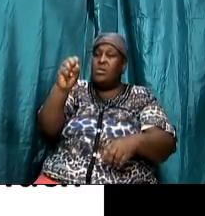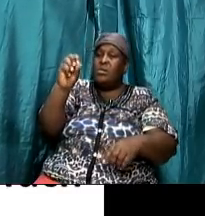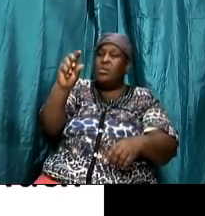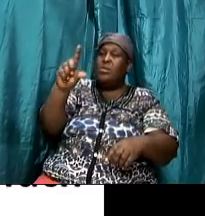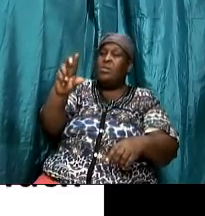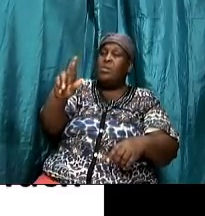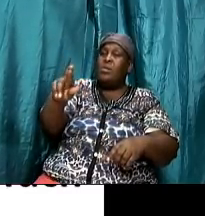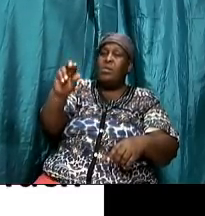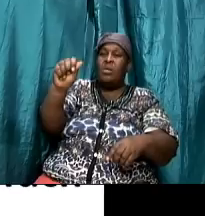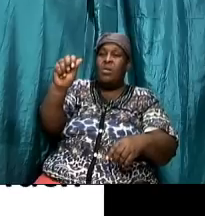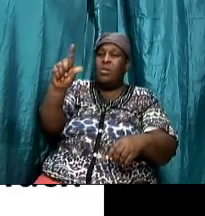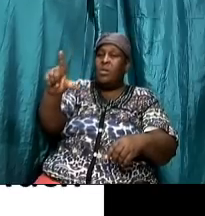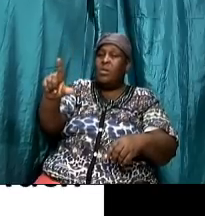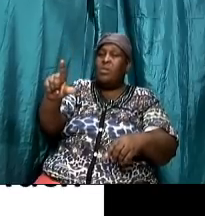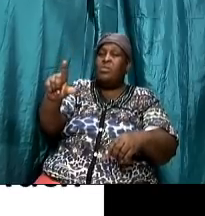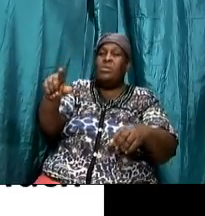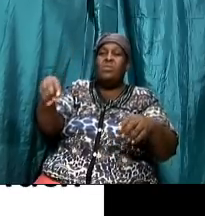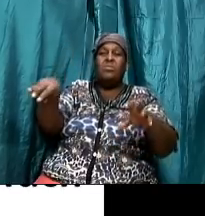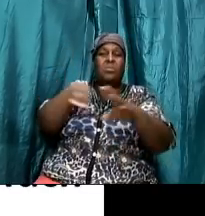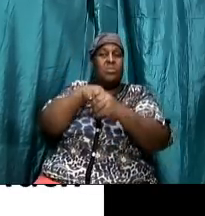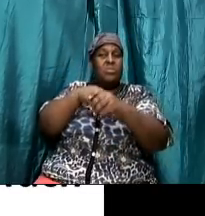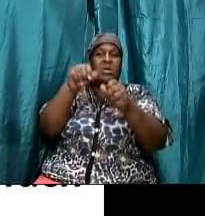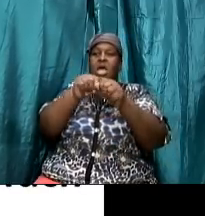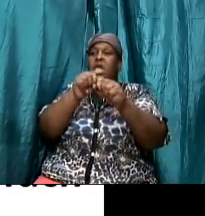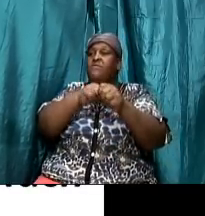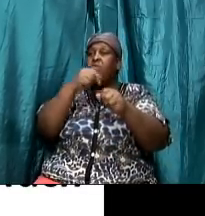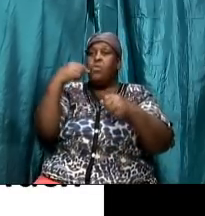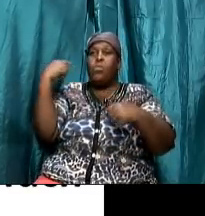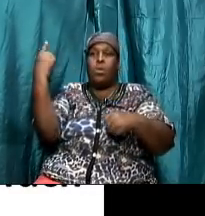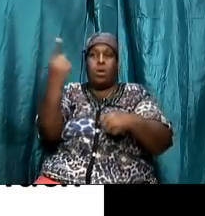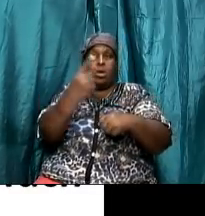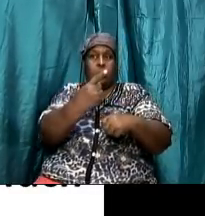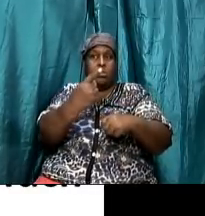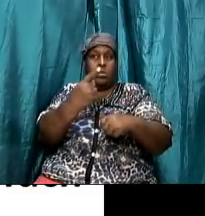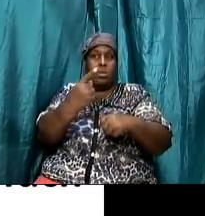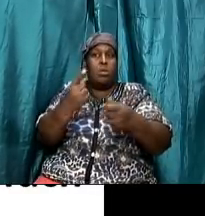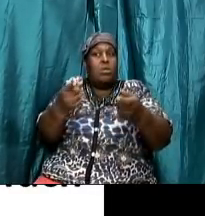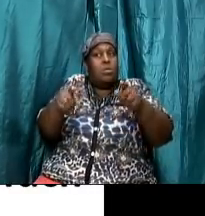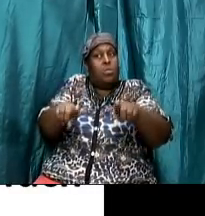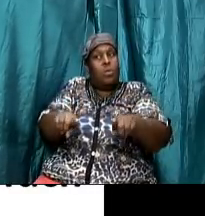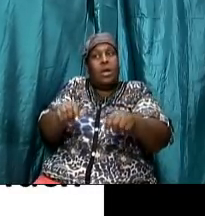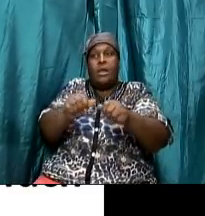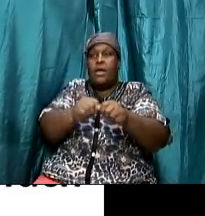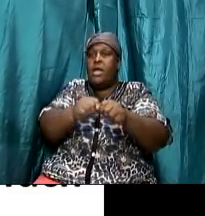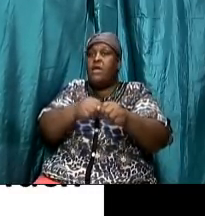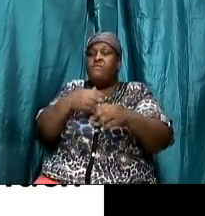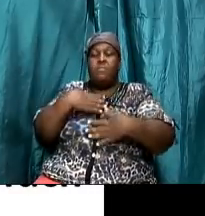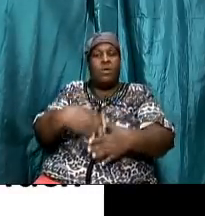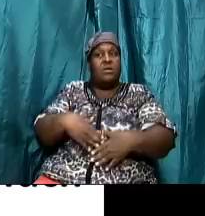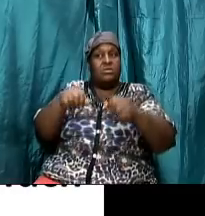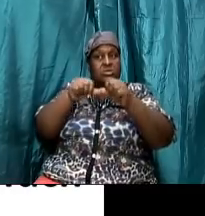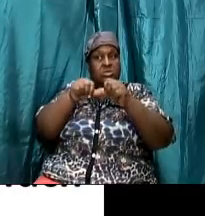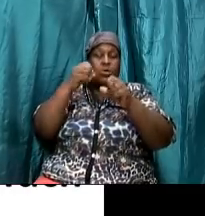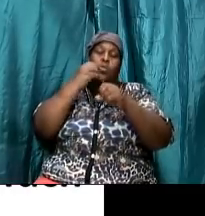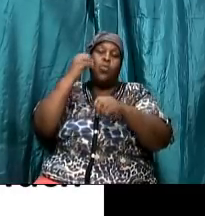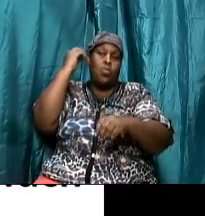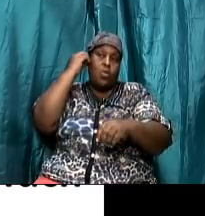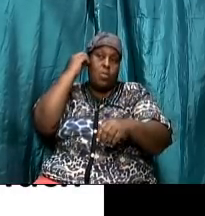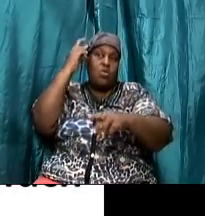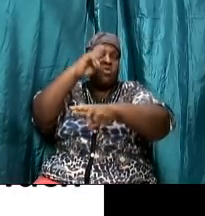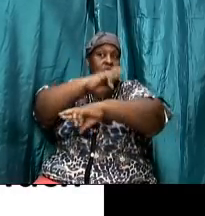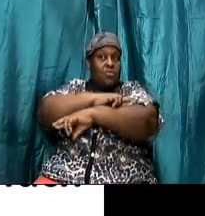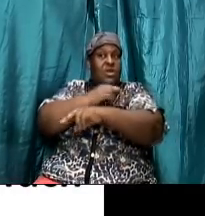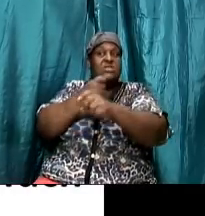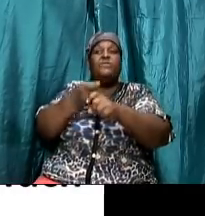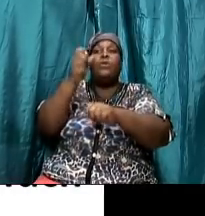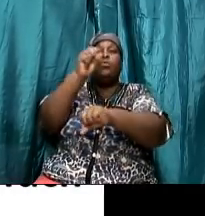but the priests while everybody's had to stay home and they had to rest from their work the priests did